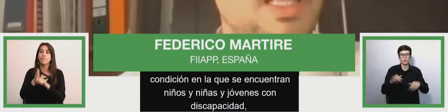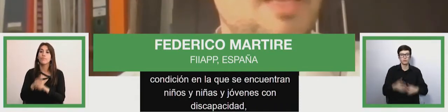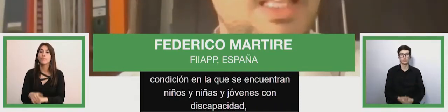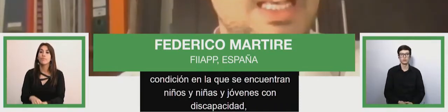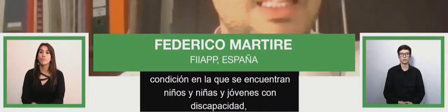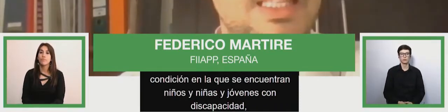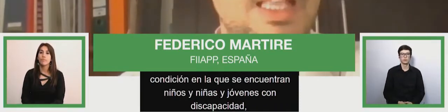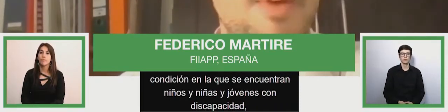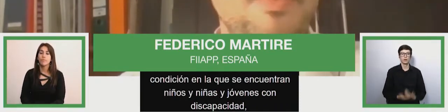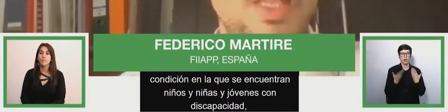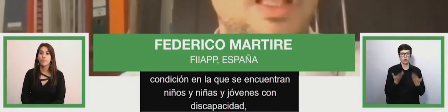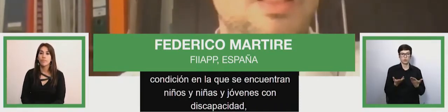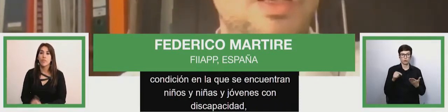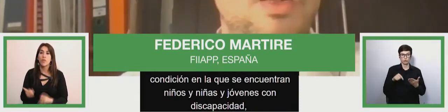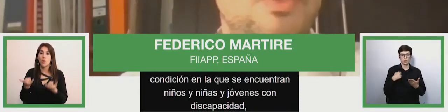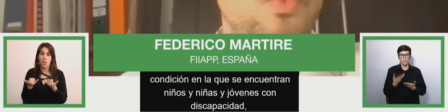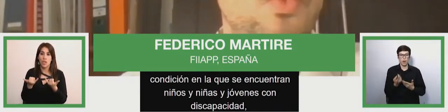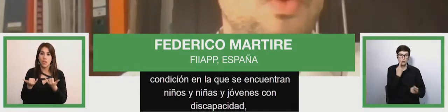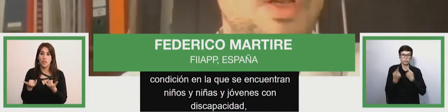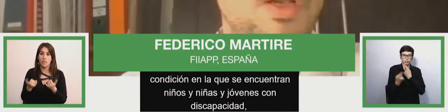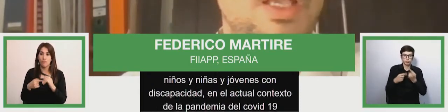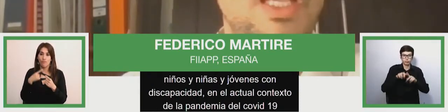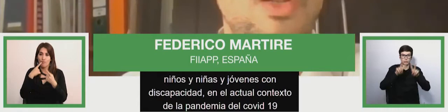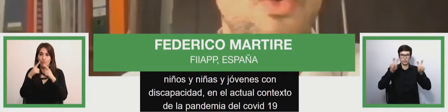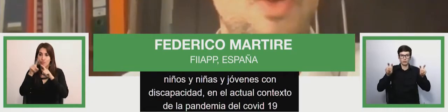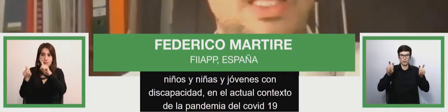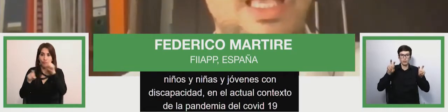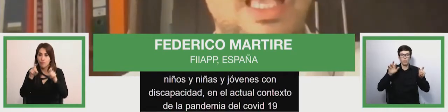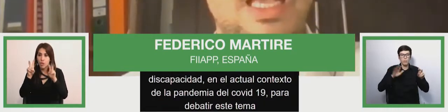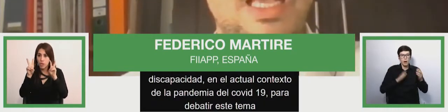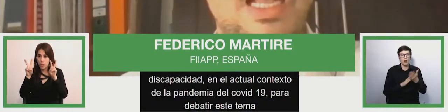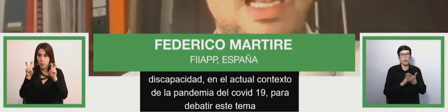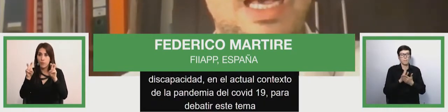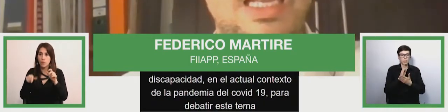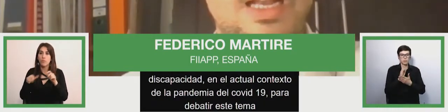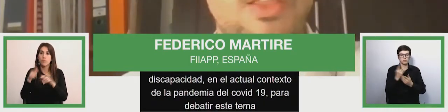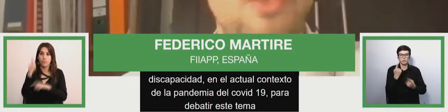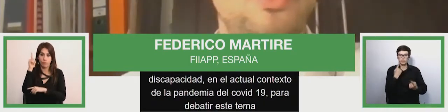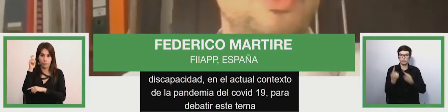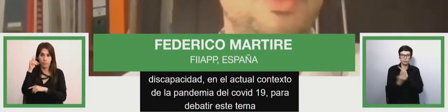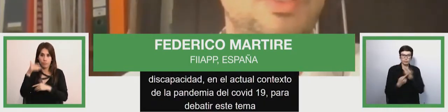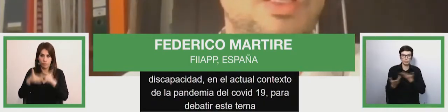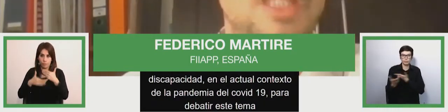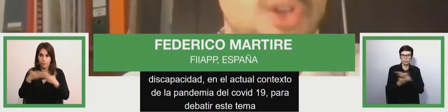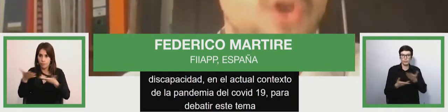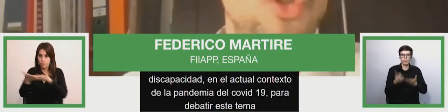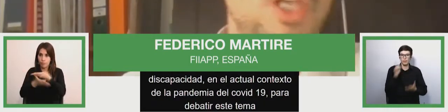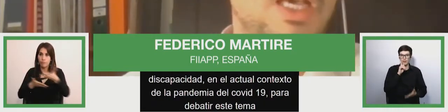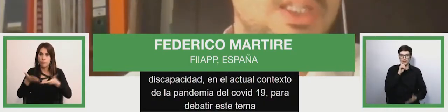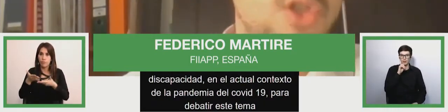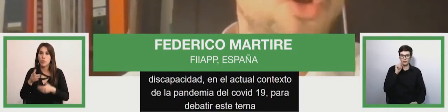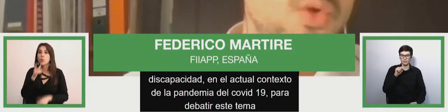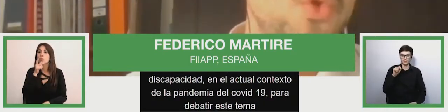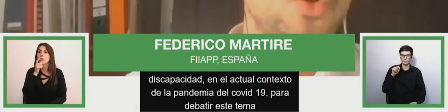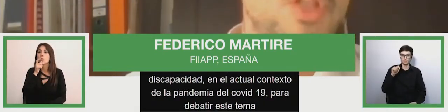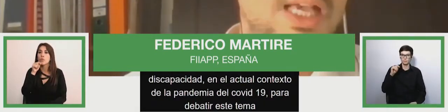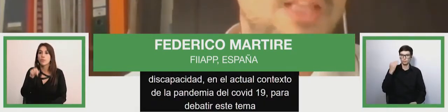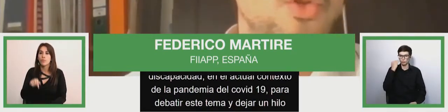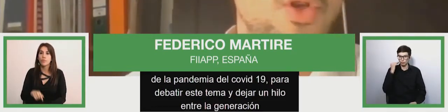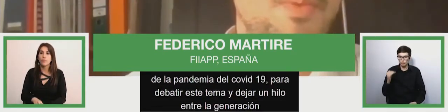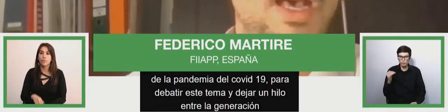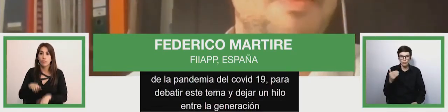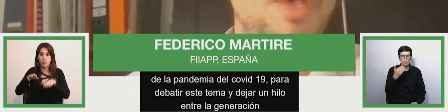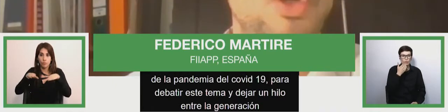within the generation of management and use of data for best practices,